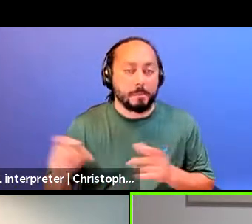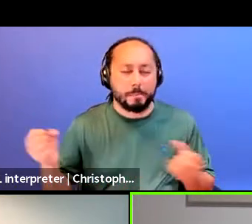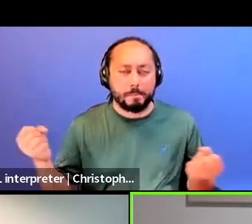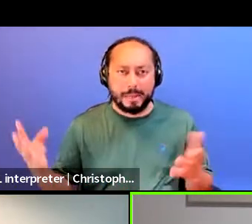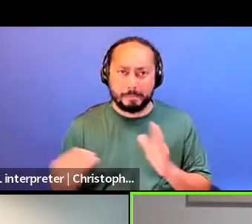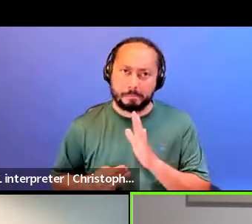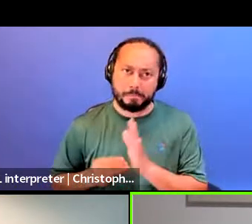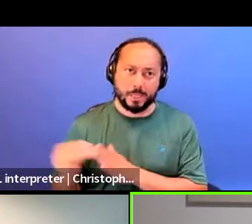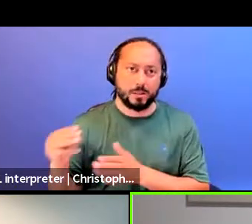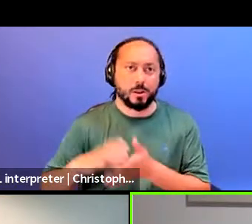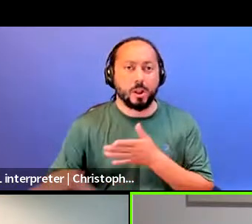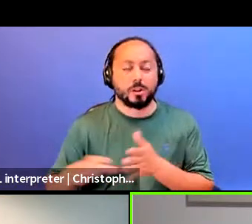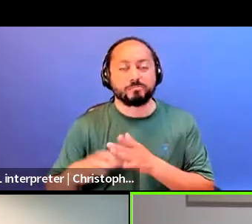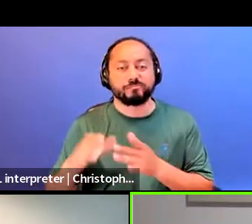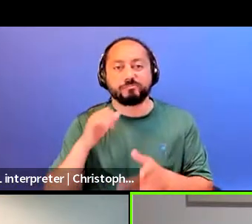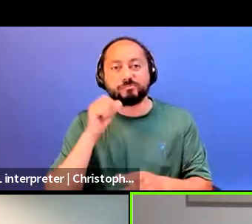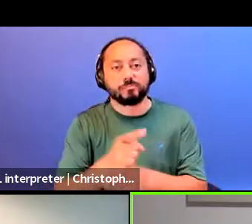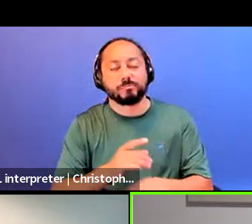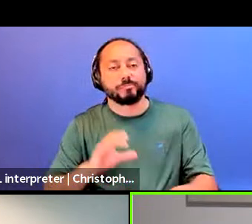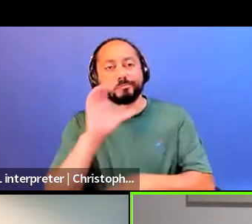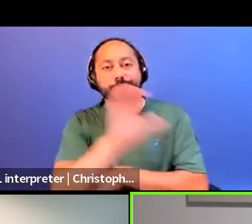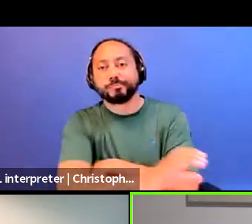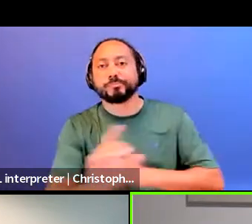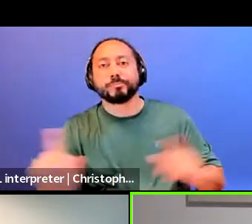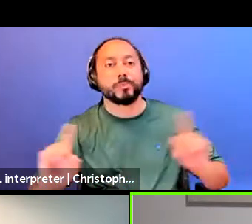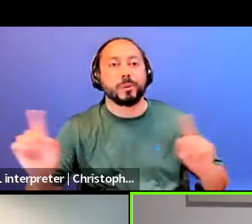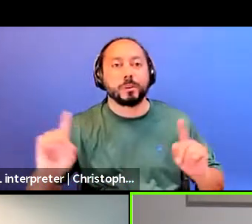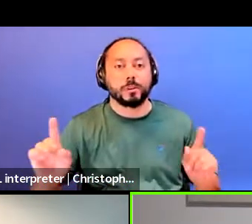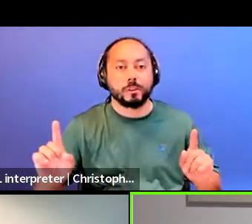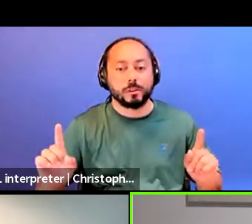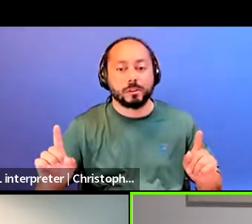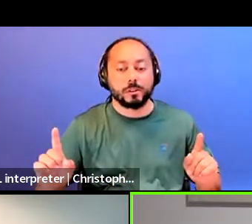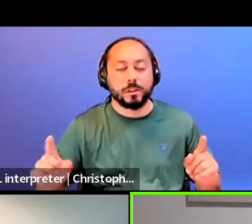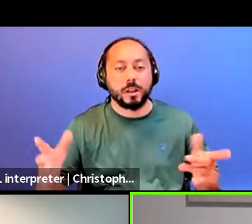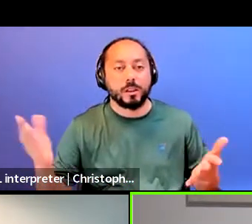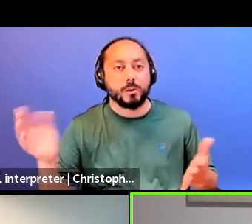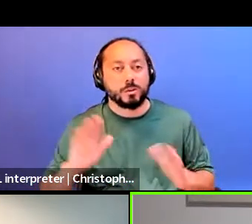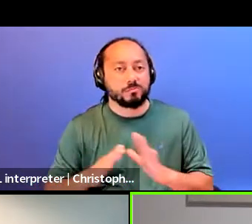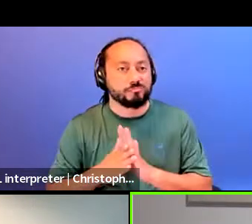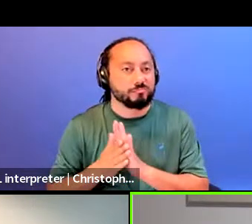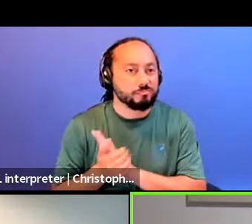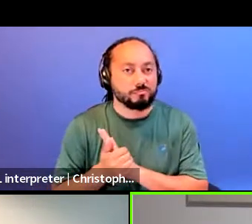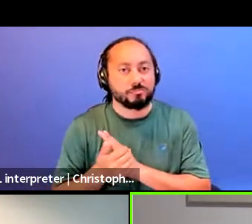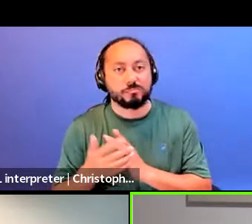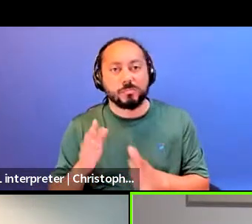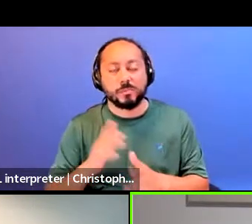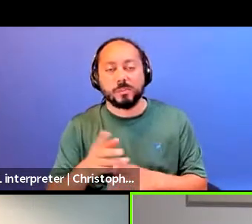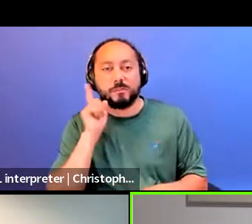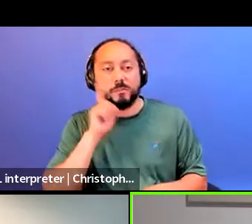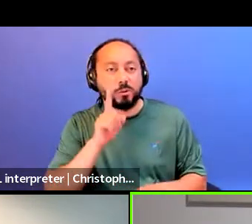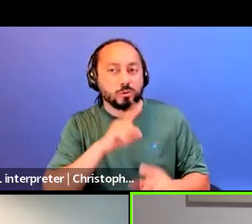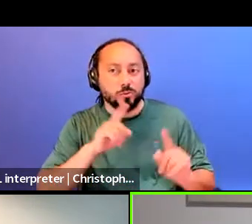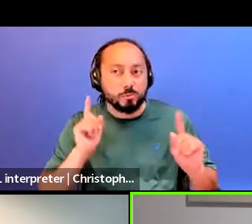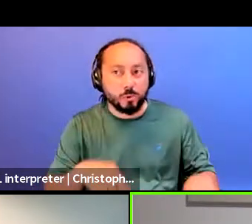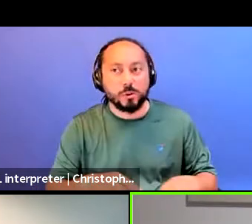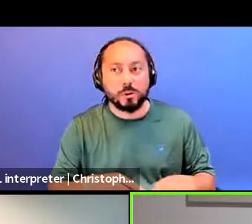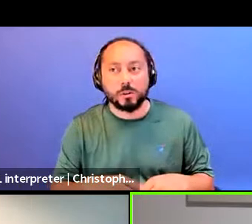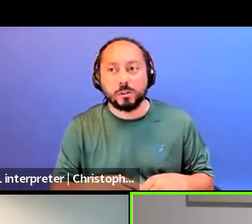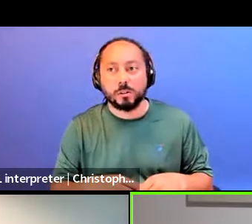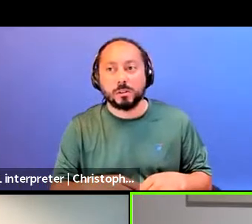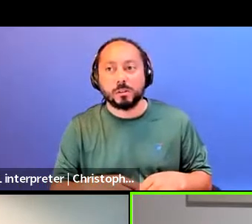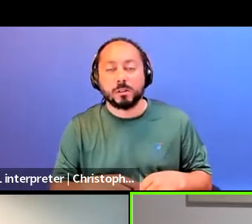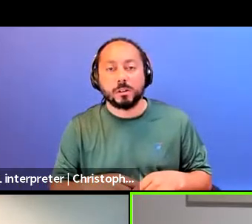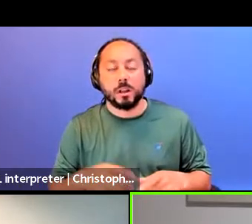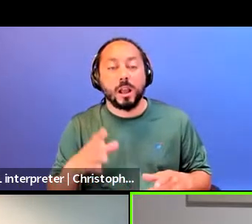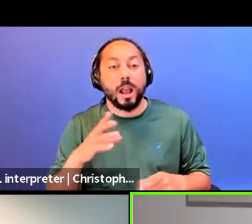dollars that was misappropriated, that there was, you know, dishonesty, that there was false reporting, that there was continuous patterns